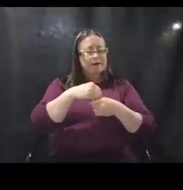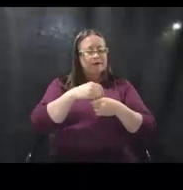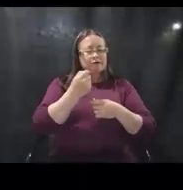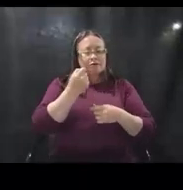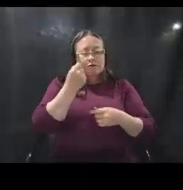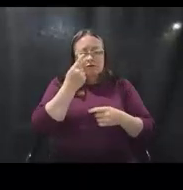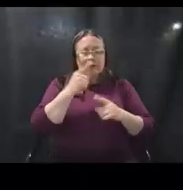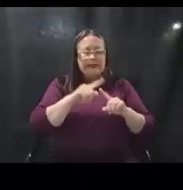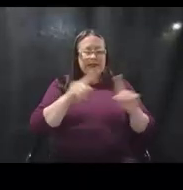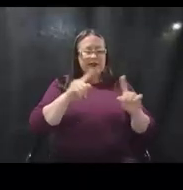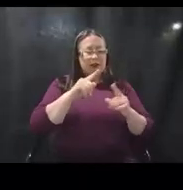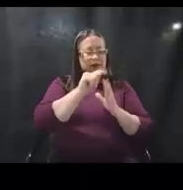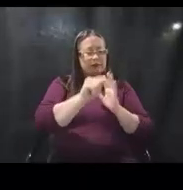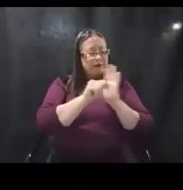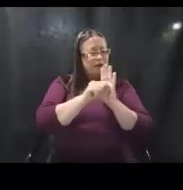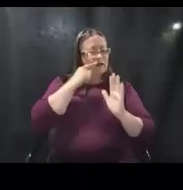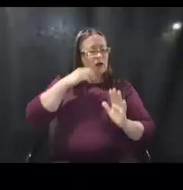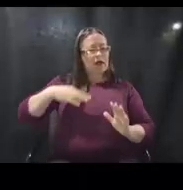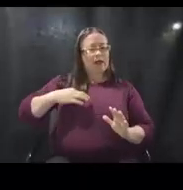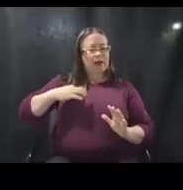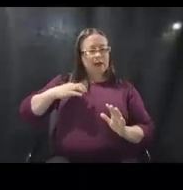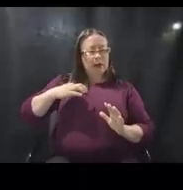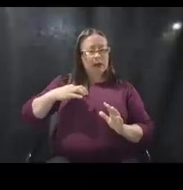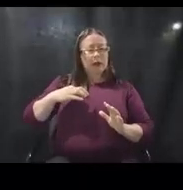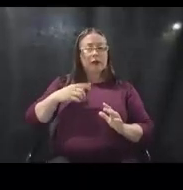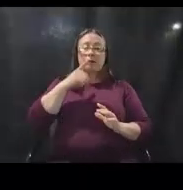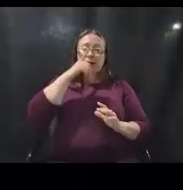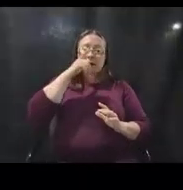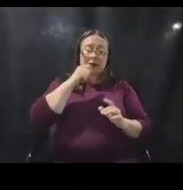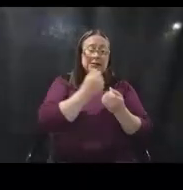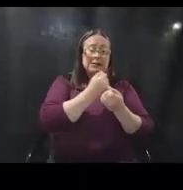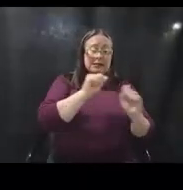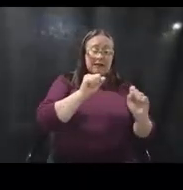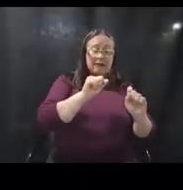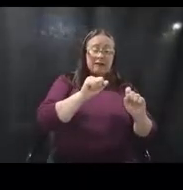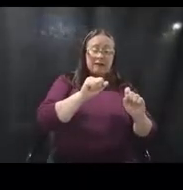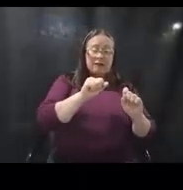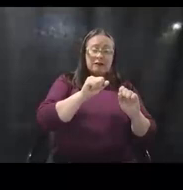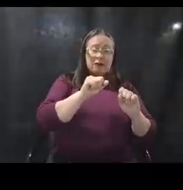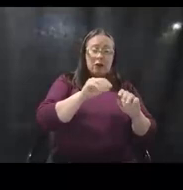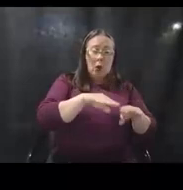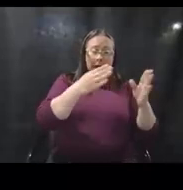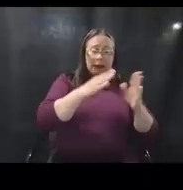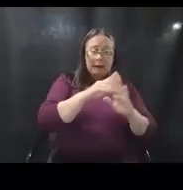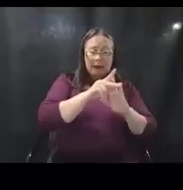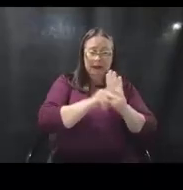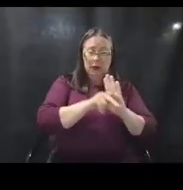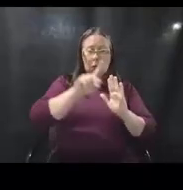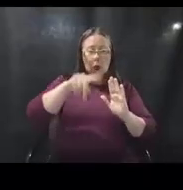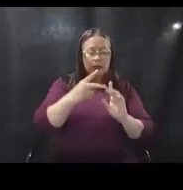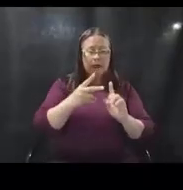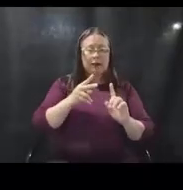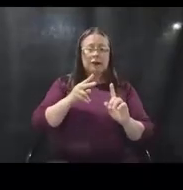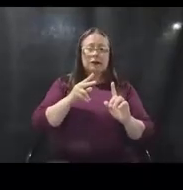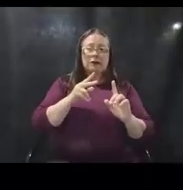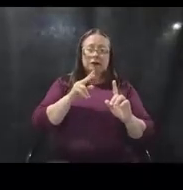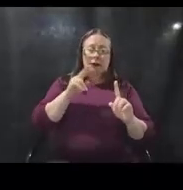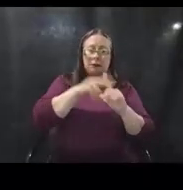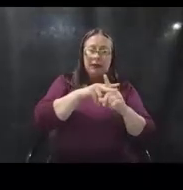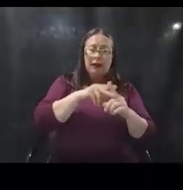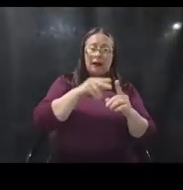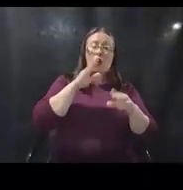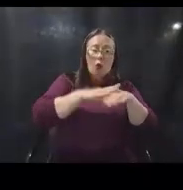eligibility, particularly since the safe opening and operations policy is only applicable on or after January